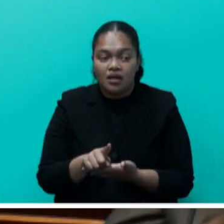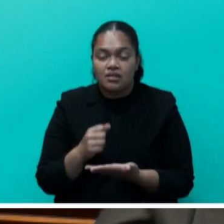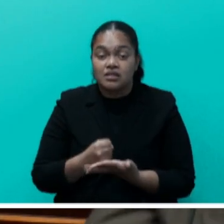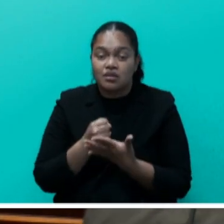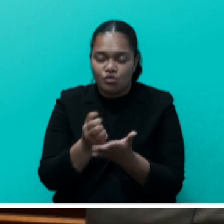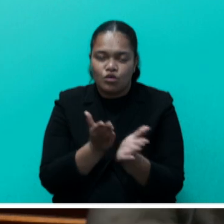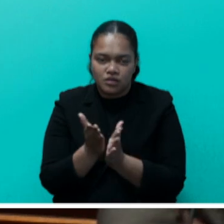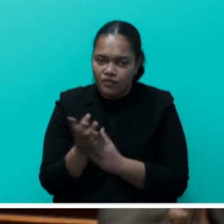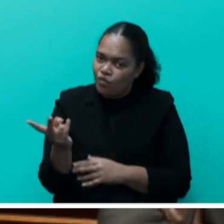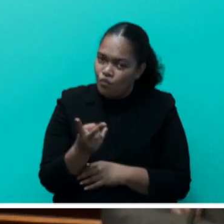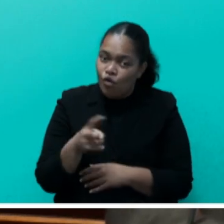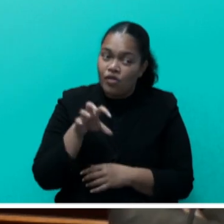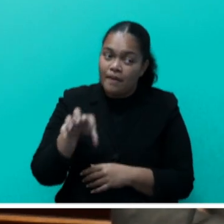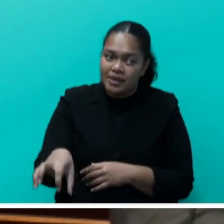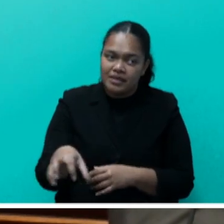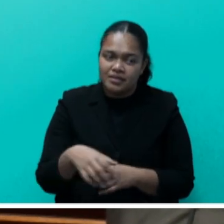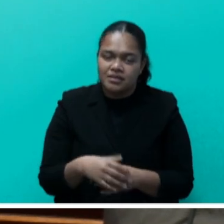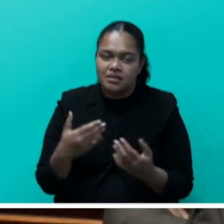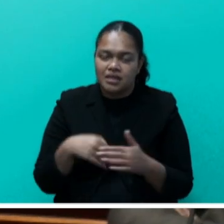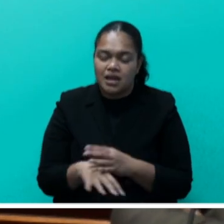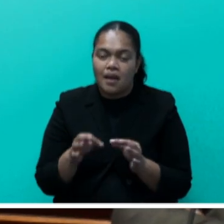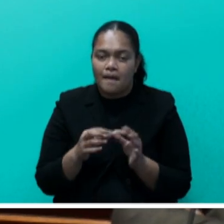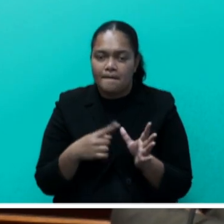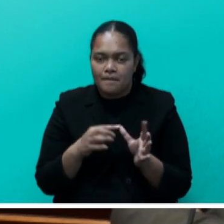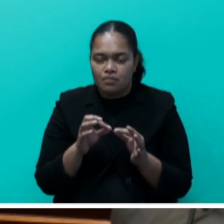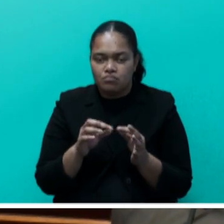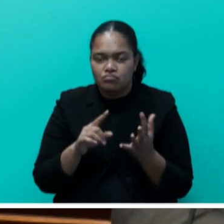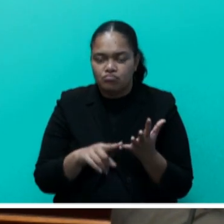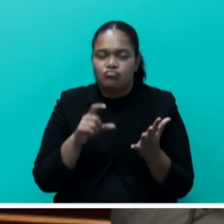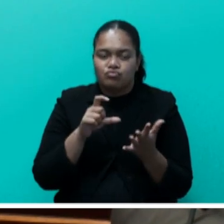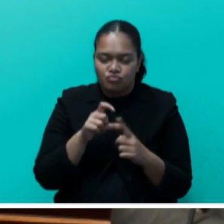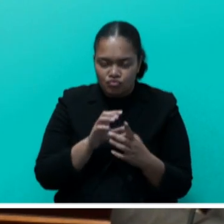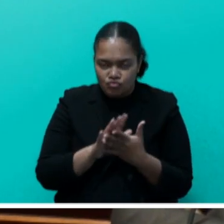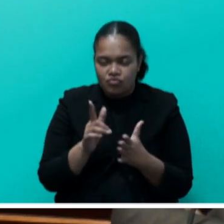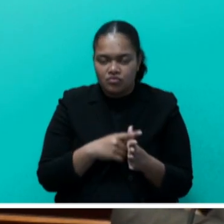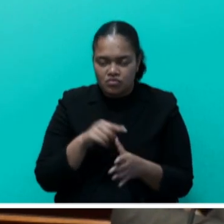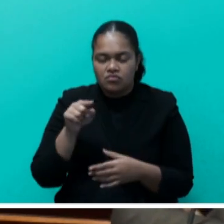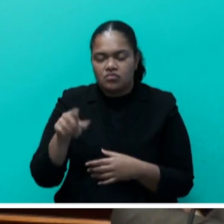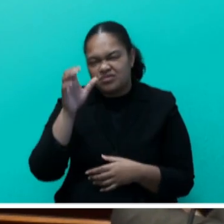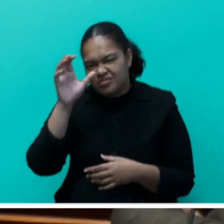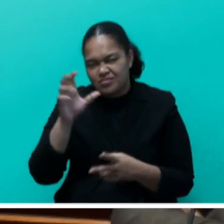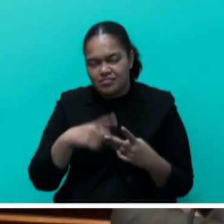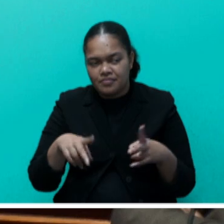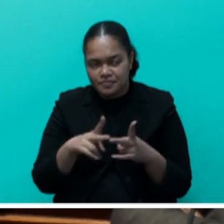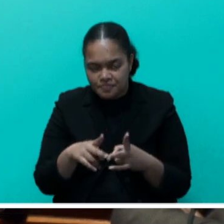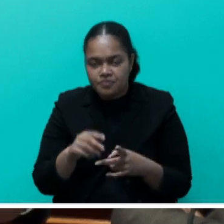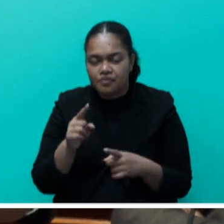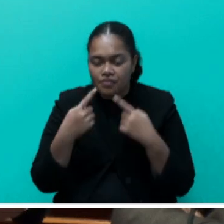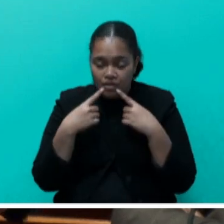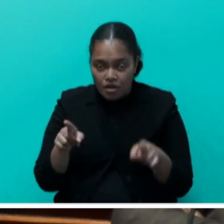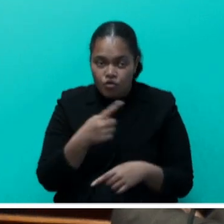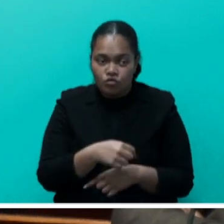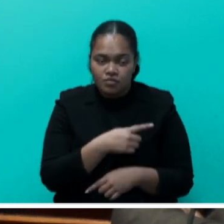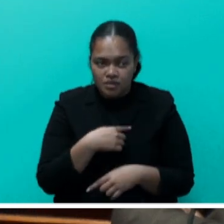service, both to be based in Antigua and Barbuda. Multilateral and bilateral development partners also announced commitments, such